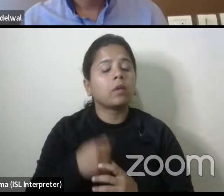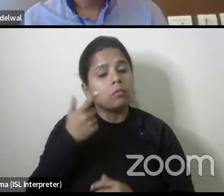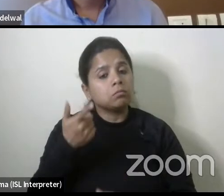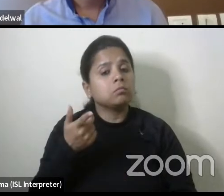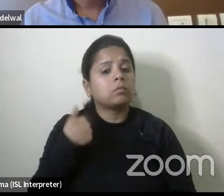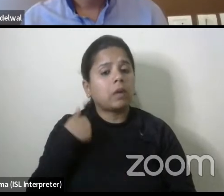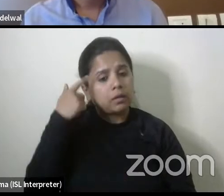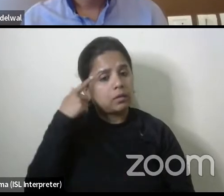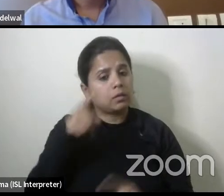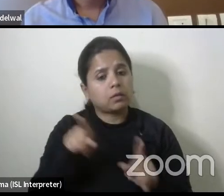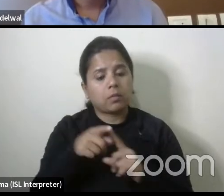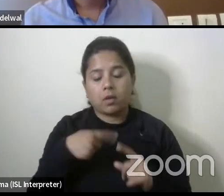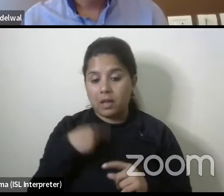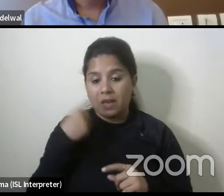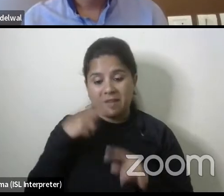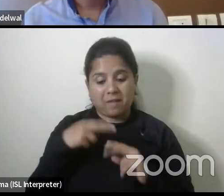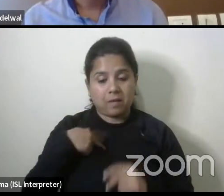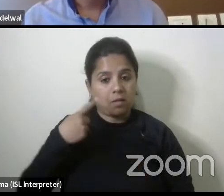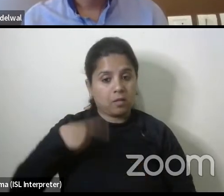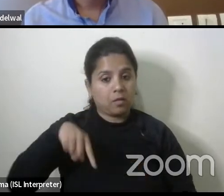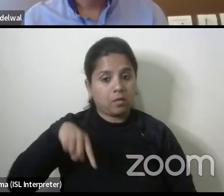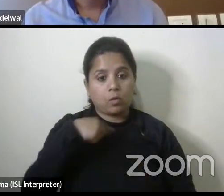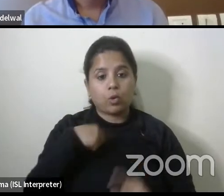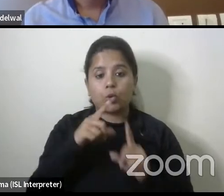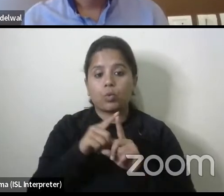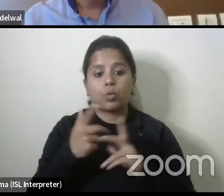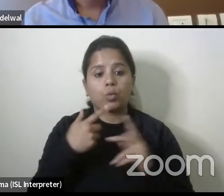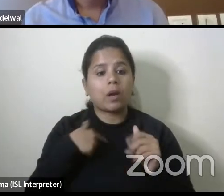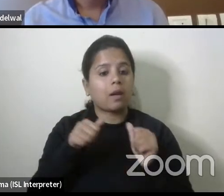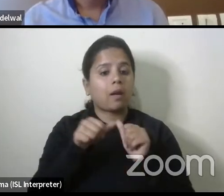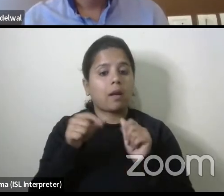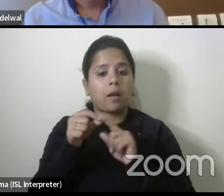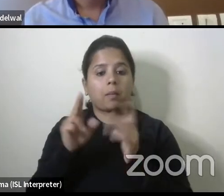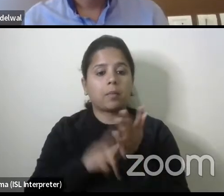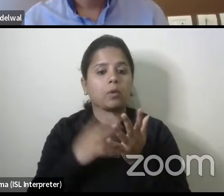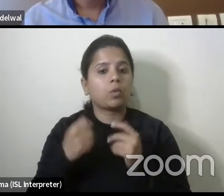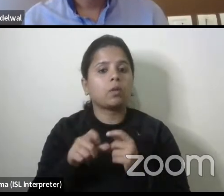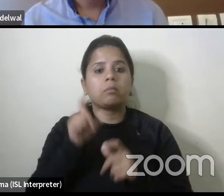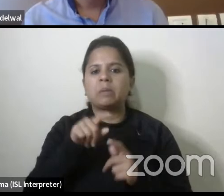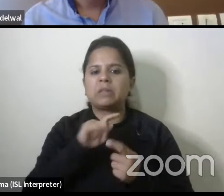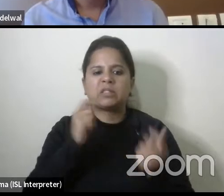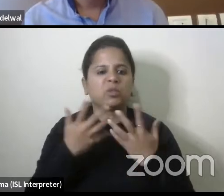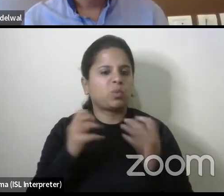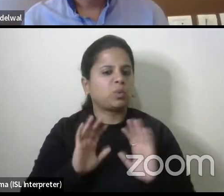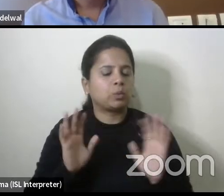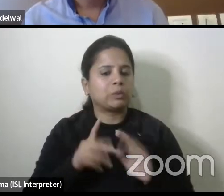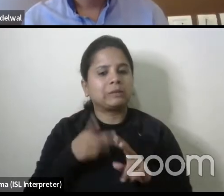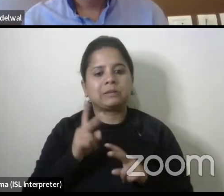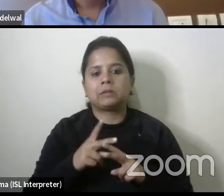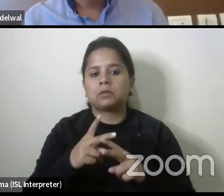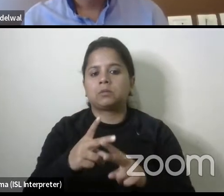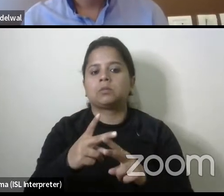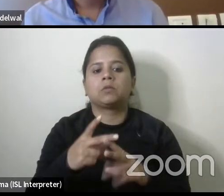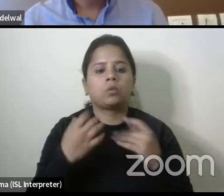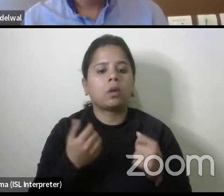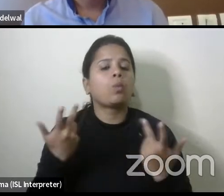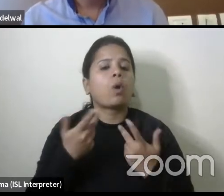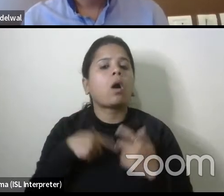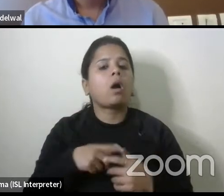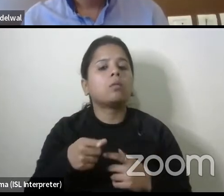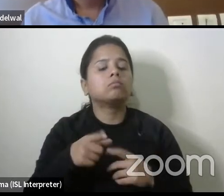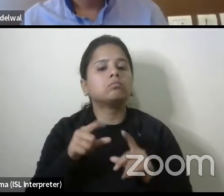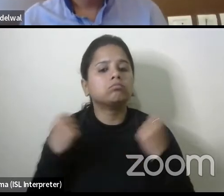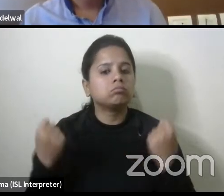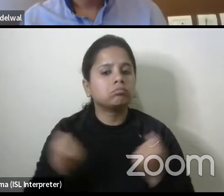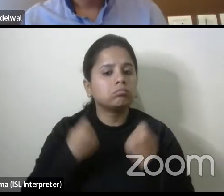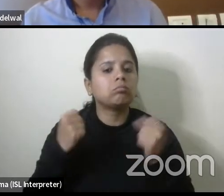in our case what happens is key people do not want to change uh how they are have been practicing or what activities they have been doing